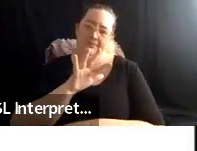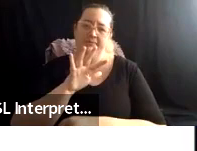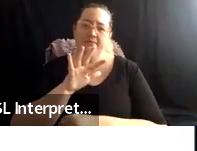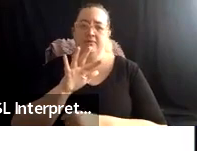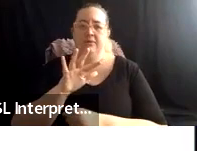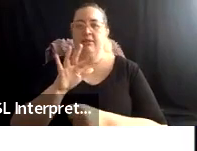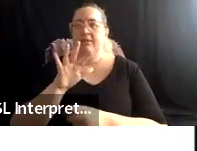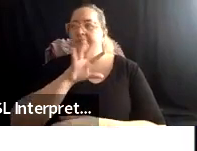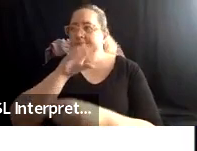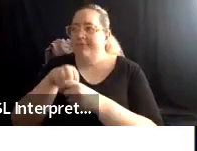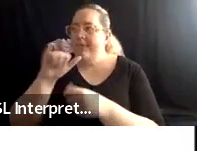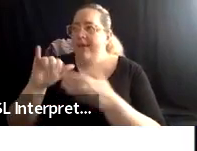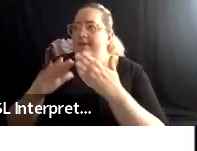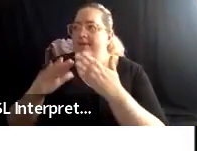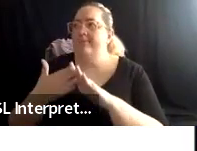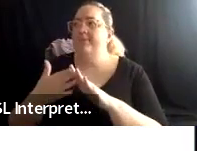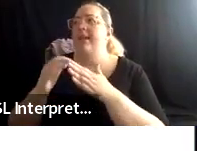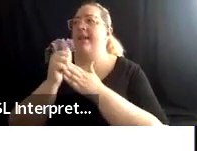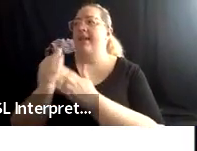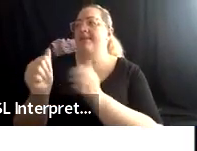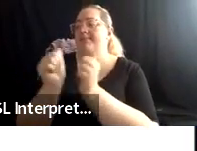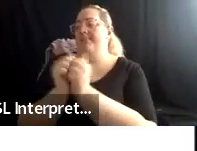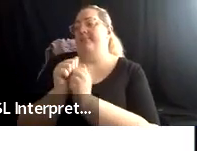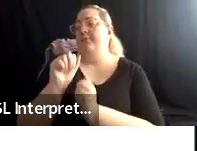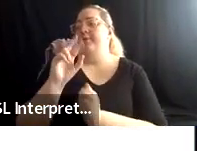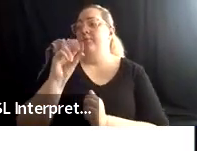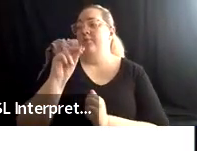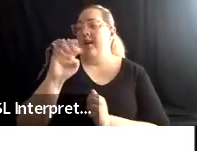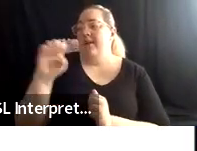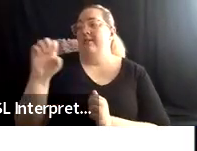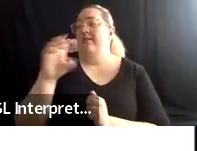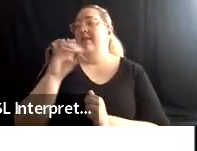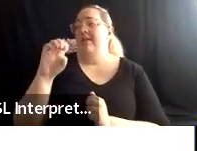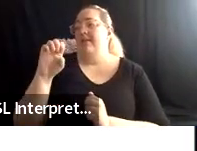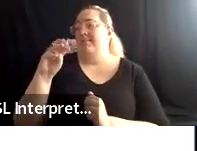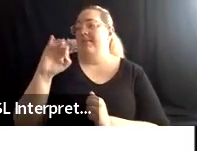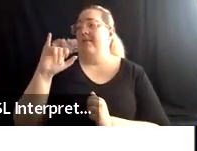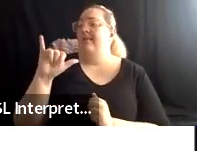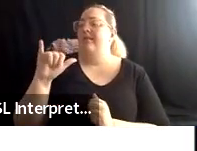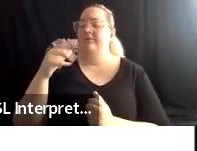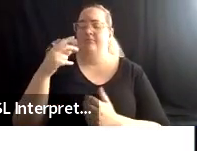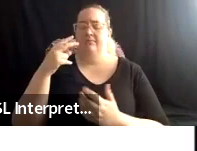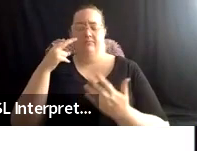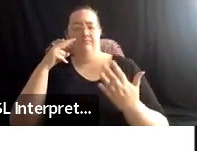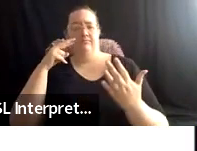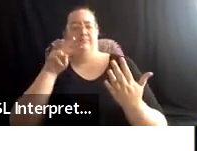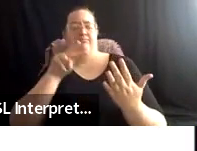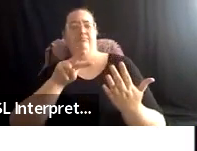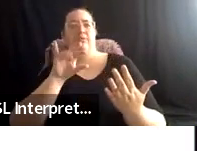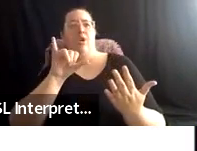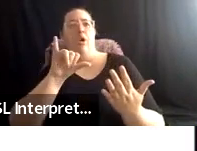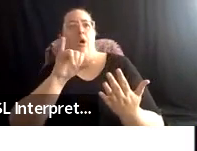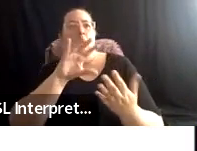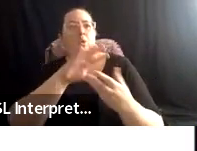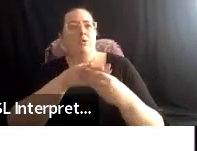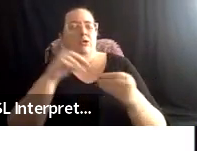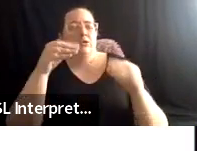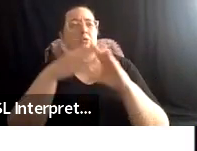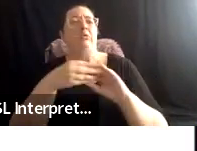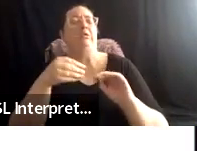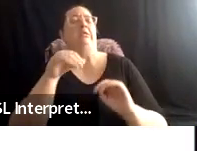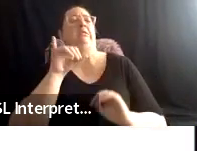community led by Emily and Ronnie, you know, you could just pull the veil back and you suddenly see like, oh, there's that story, um,